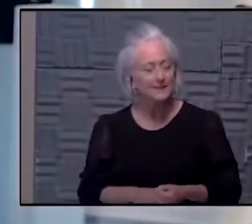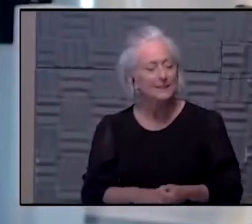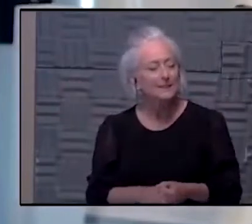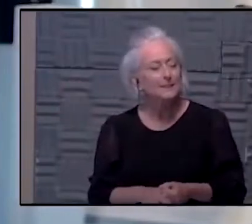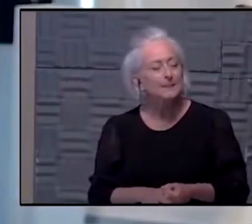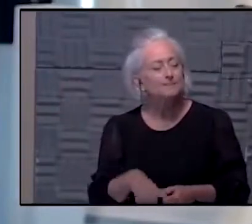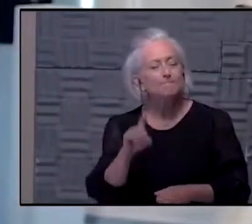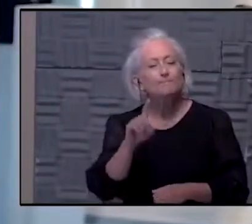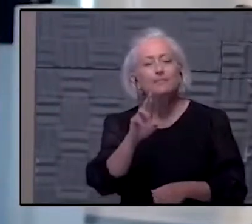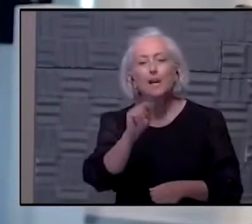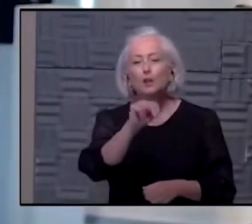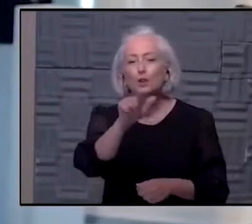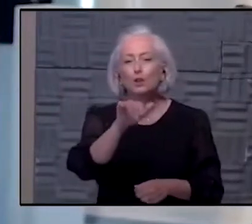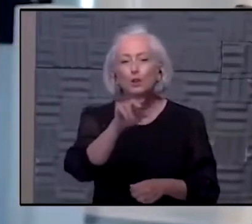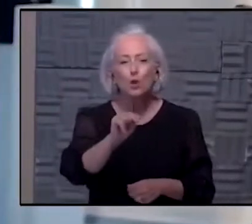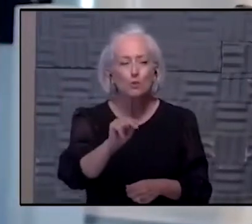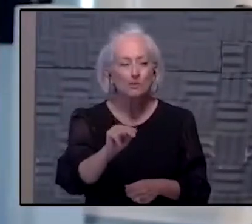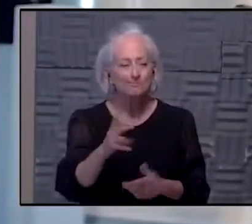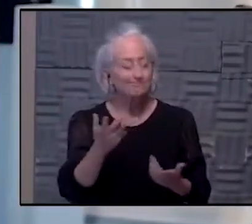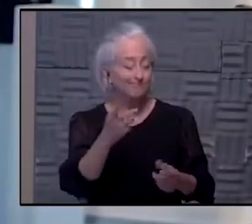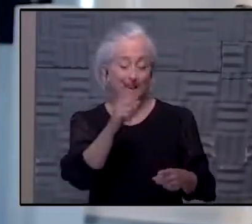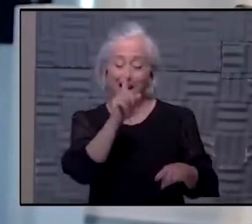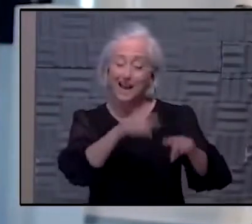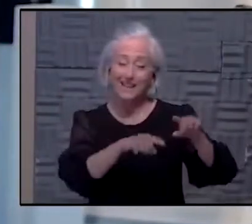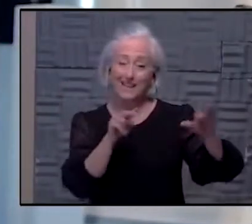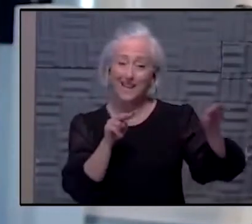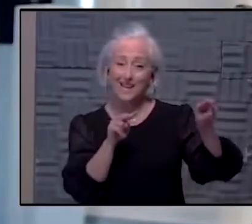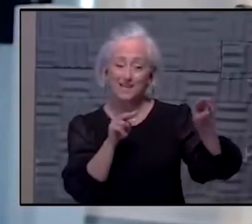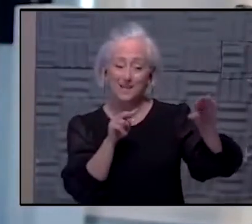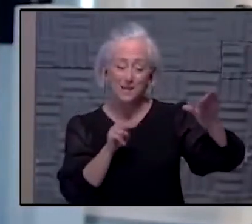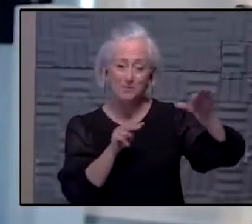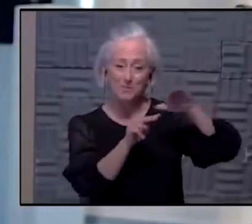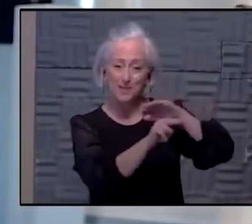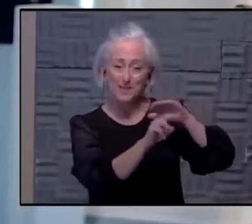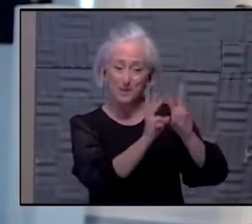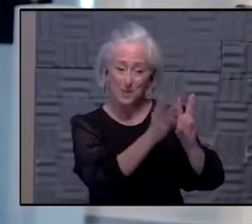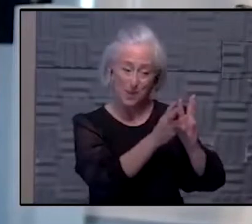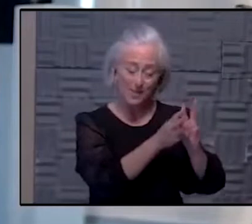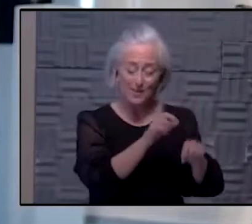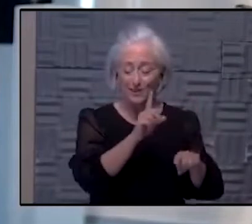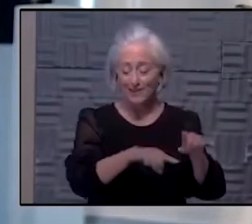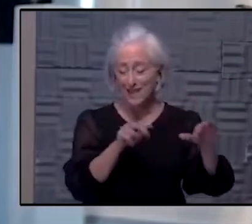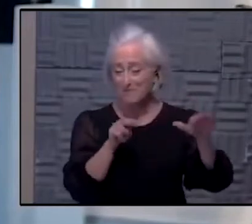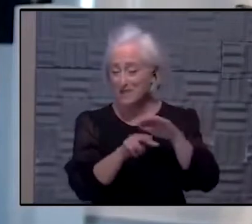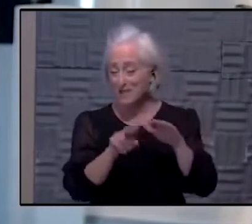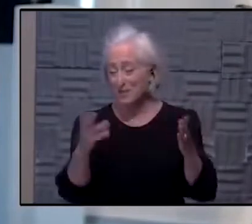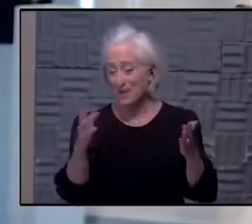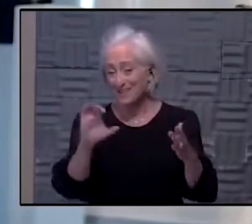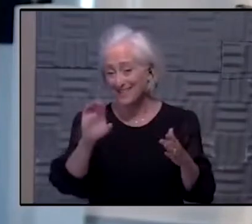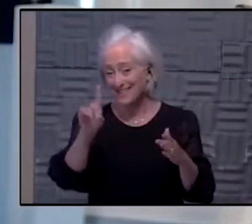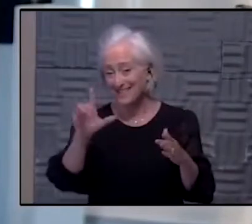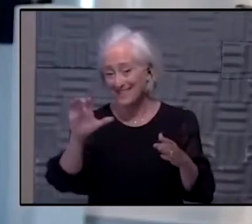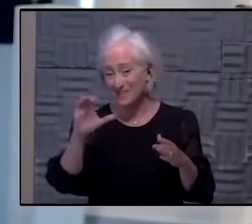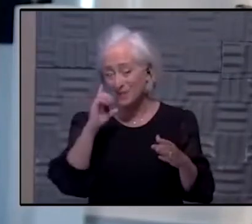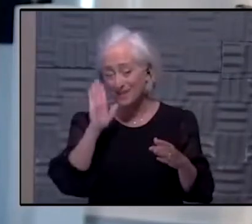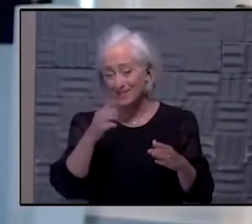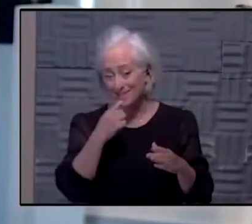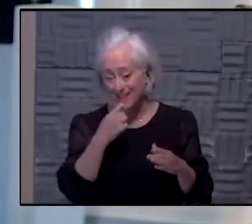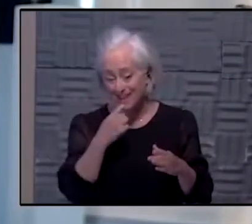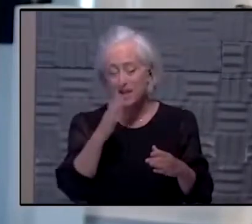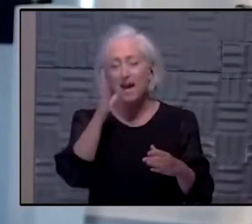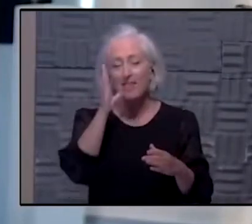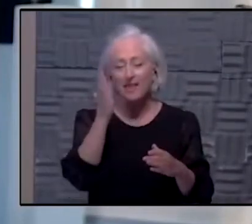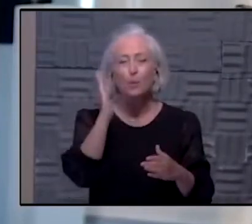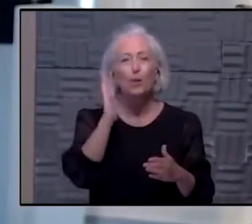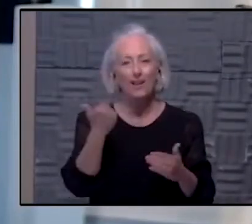Well, I've learned I don't predict the weather and I don't necessarily predict what everybody is going to say. But I do think that there's going to be some forgiveness